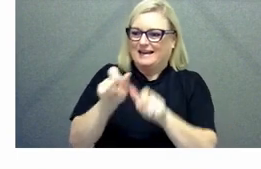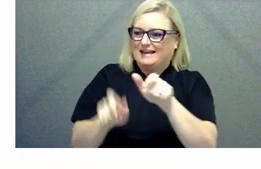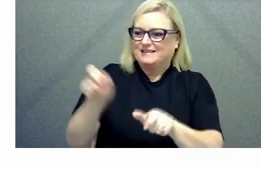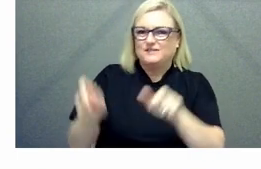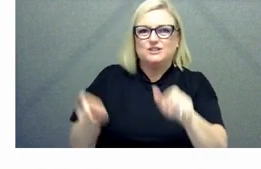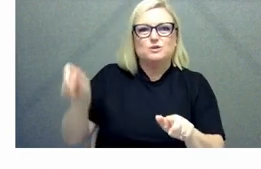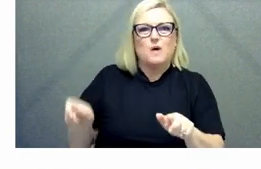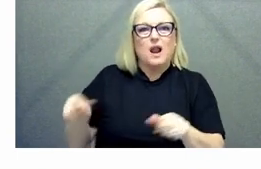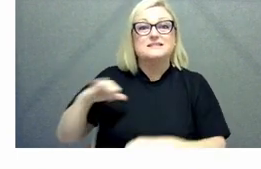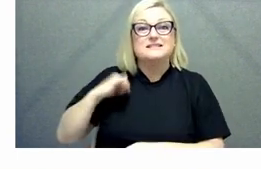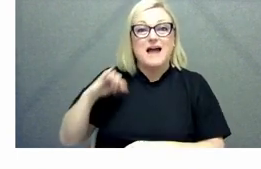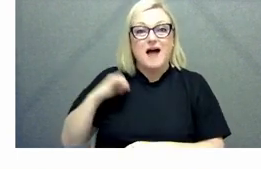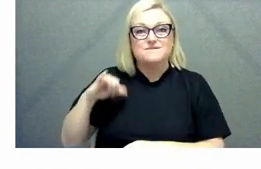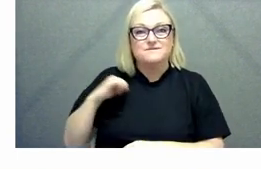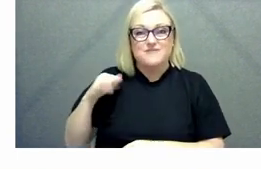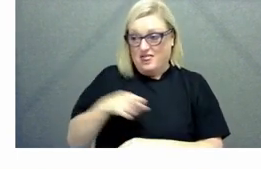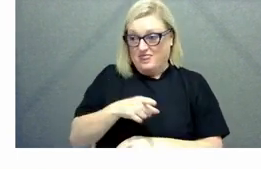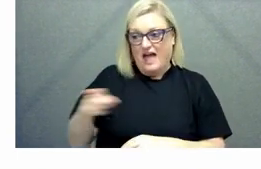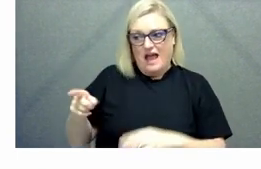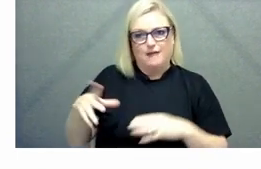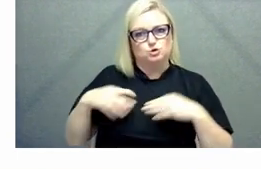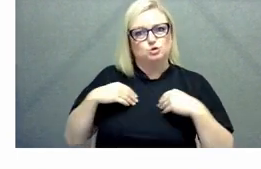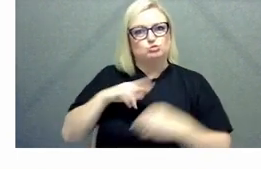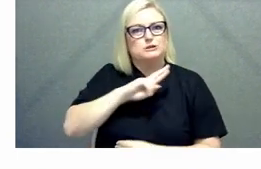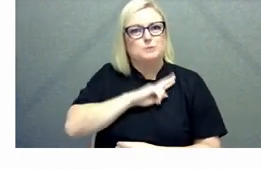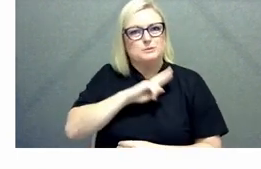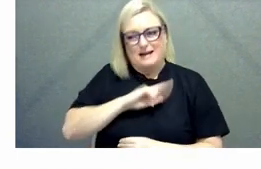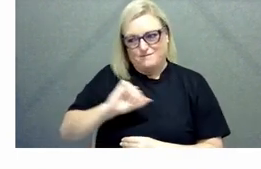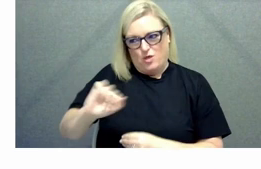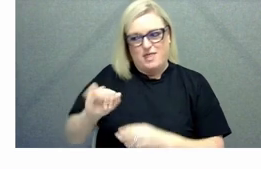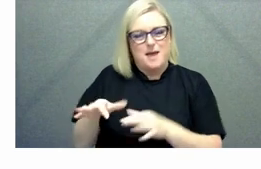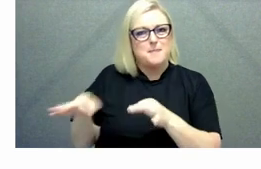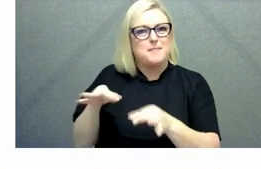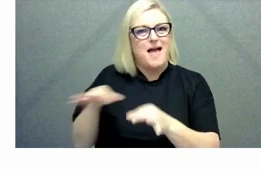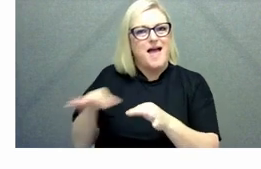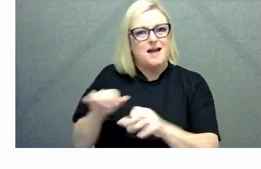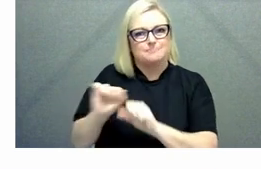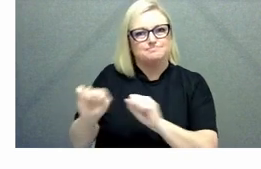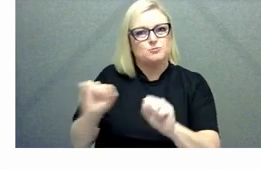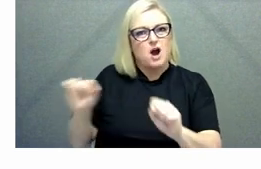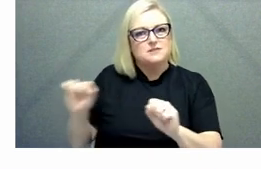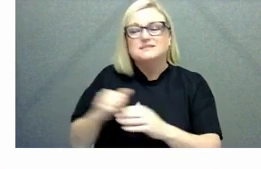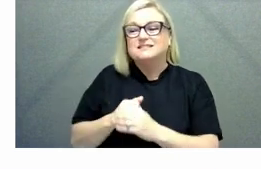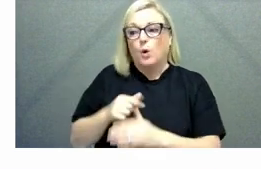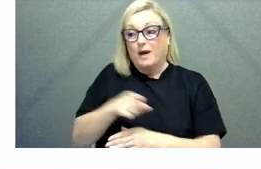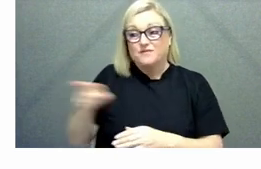for for their own pathway and where they might want to end up and being really proactive about moves that you want to make